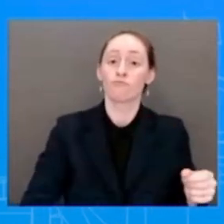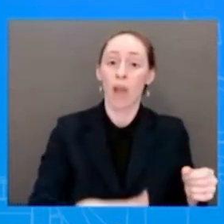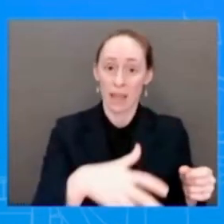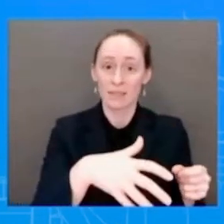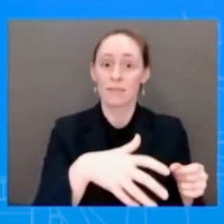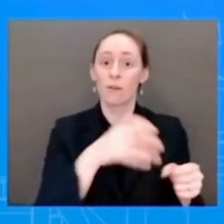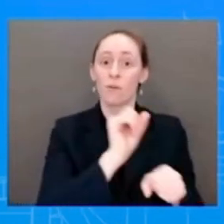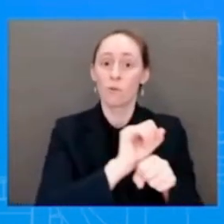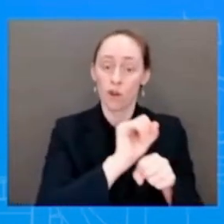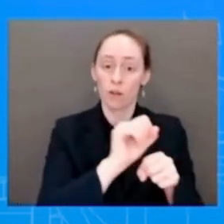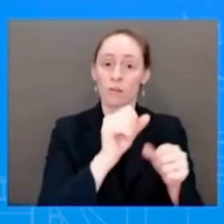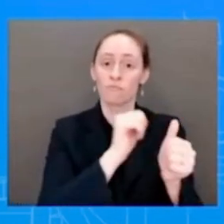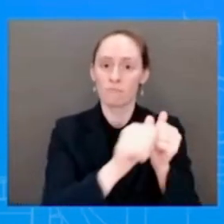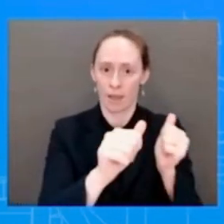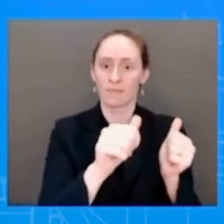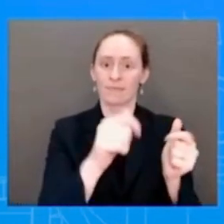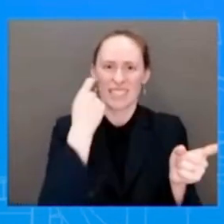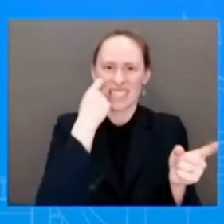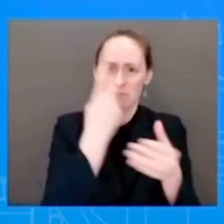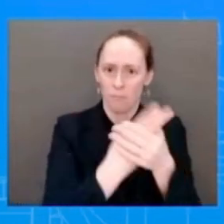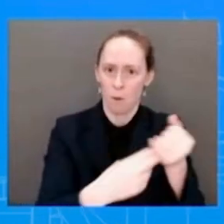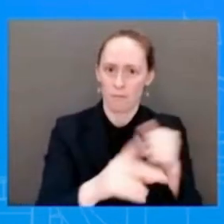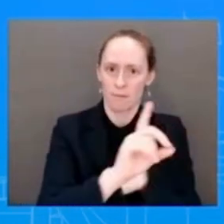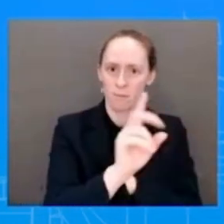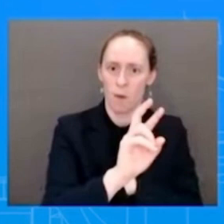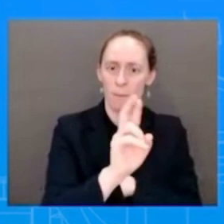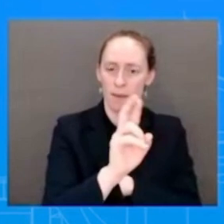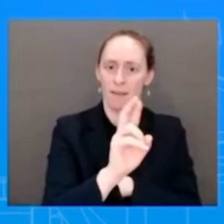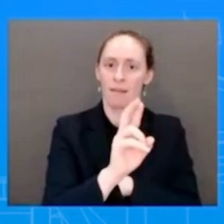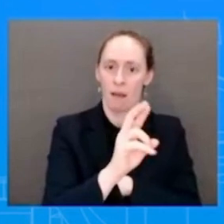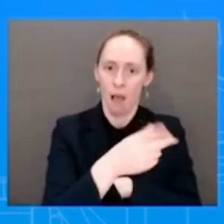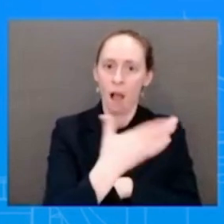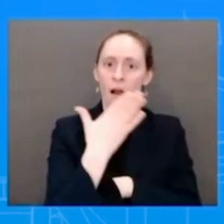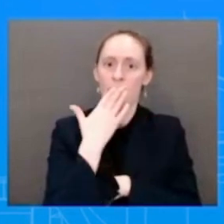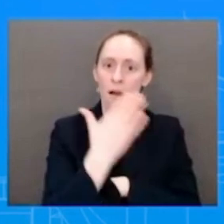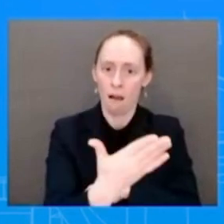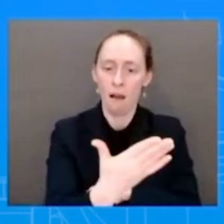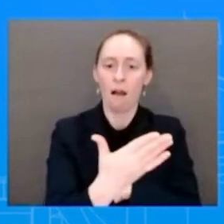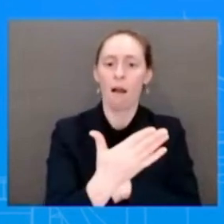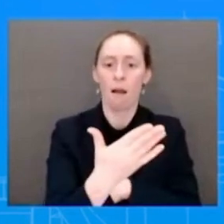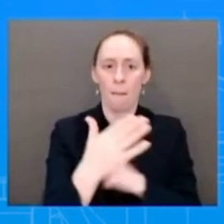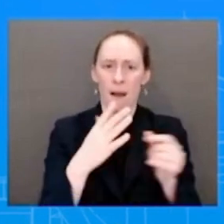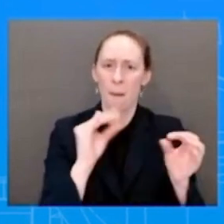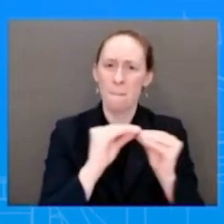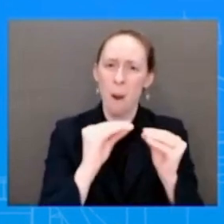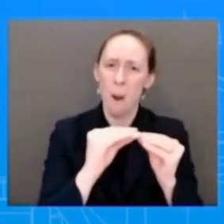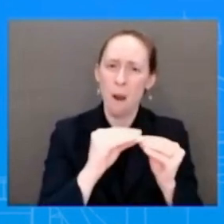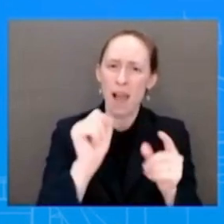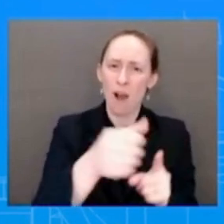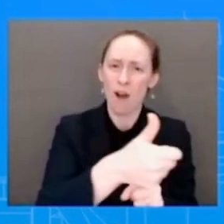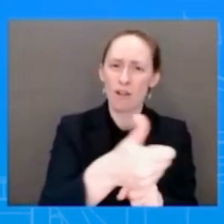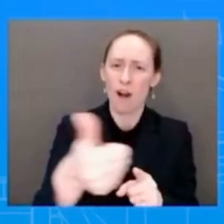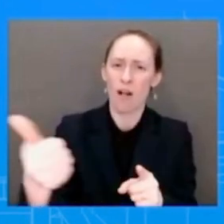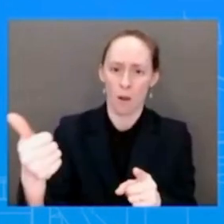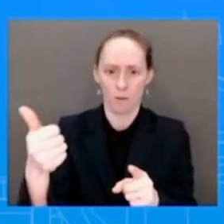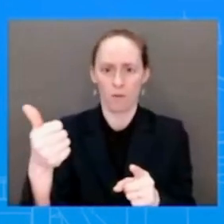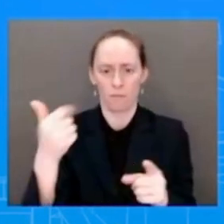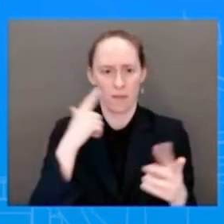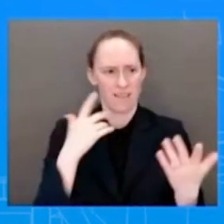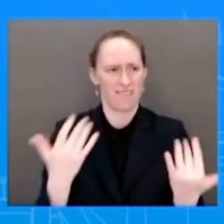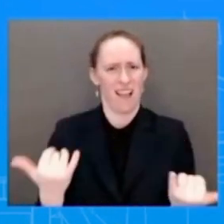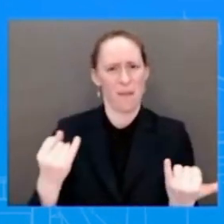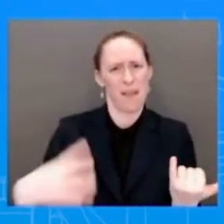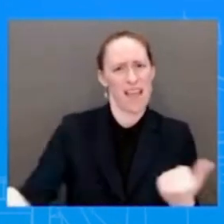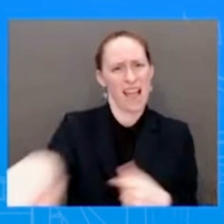that the lesson there is that you keep fighting for the things that are good for families, working families, and, by the way, good for the economy,